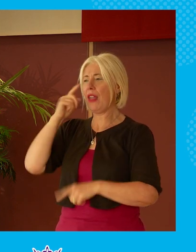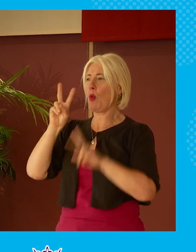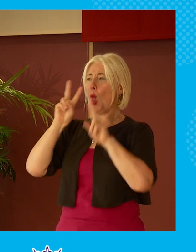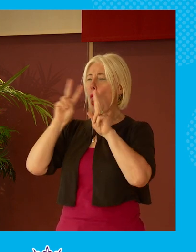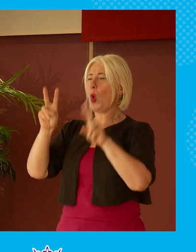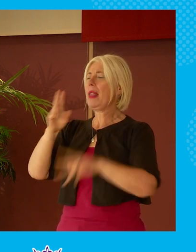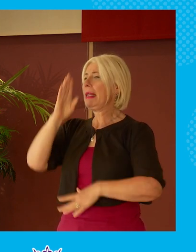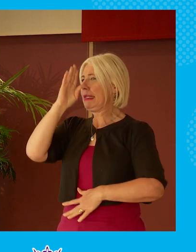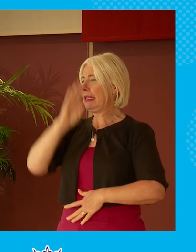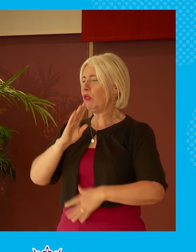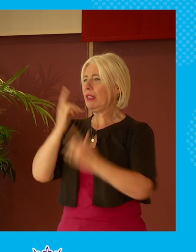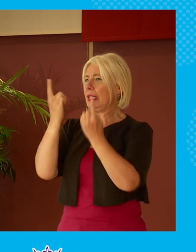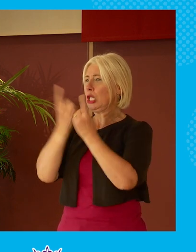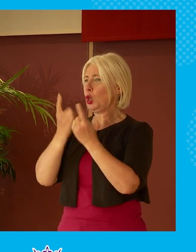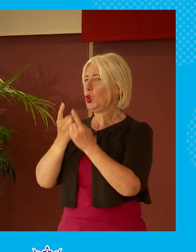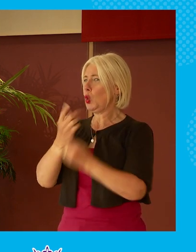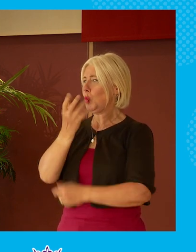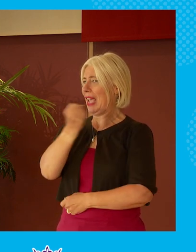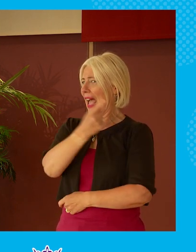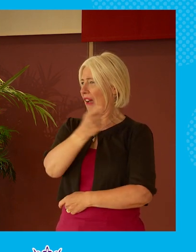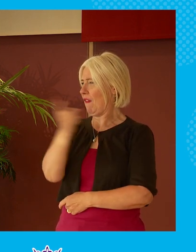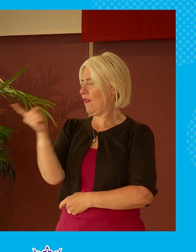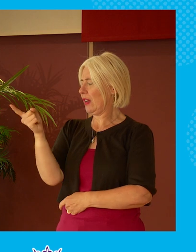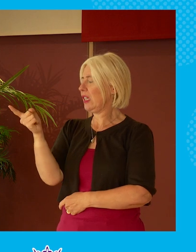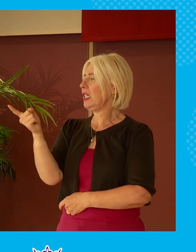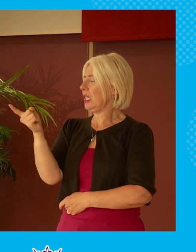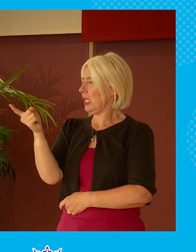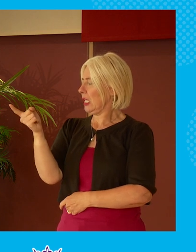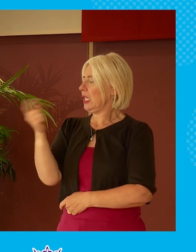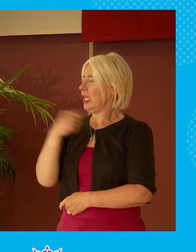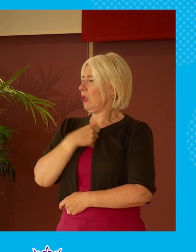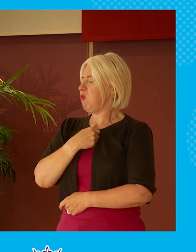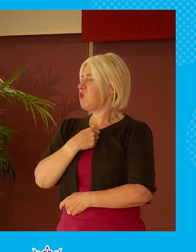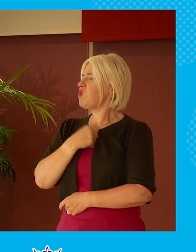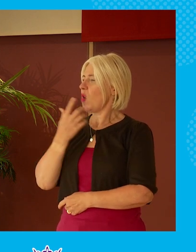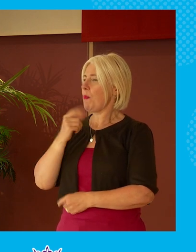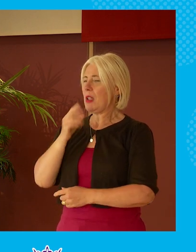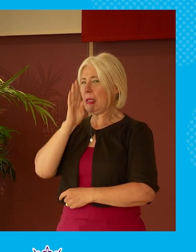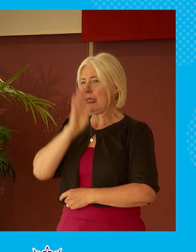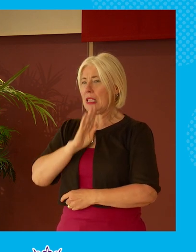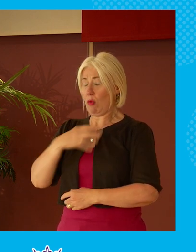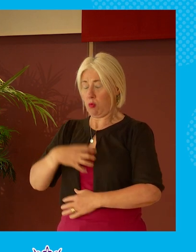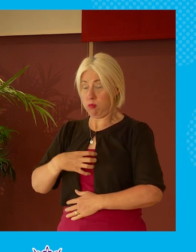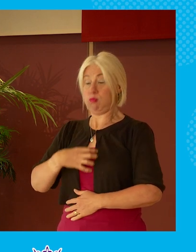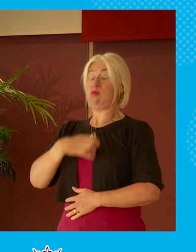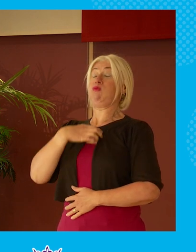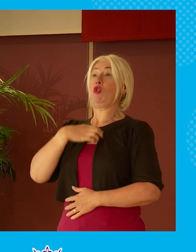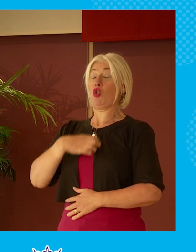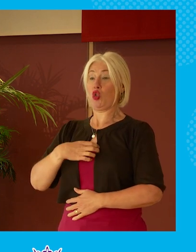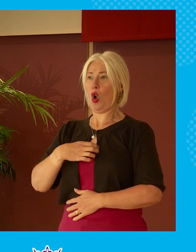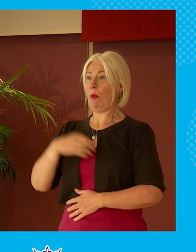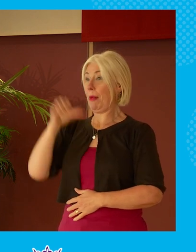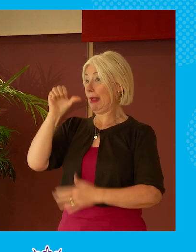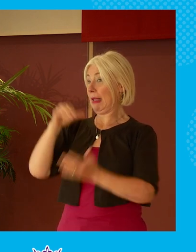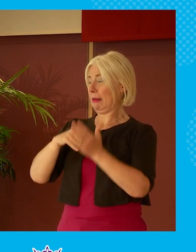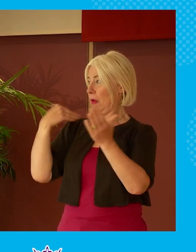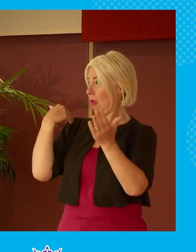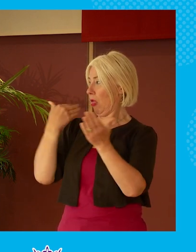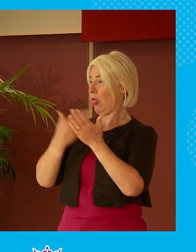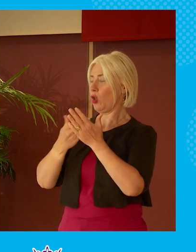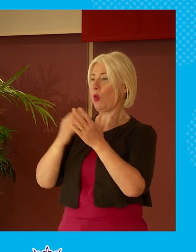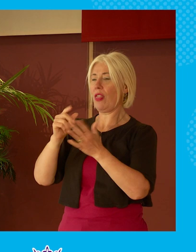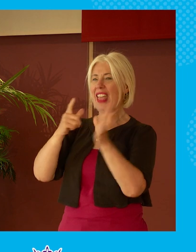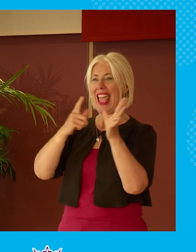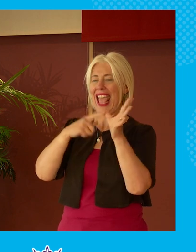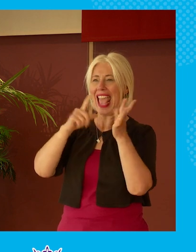seriousness of the issues that are facing us you know we've had a you know a really serious I think shock in the last six months around artificial